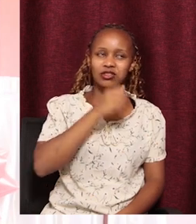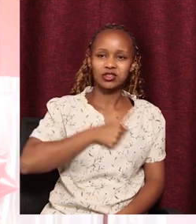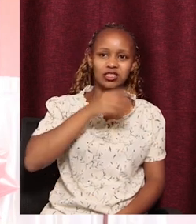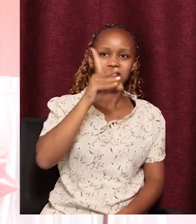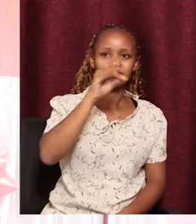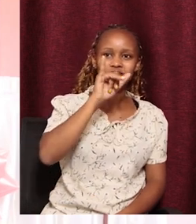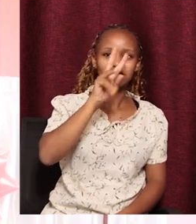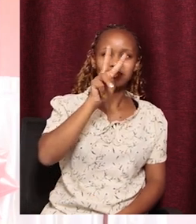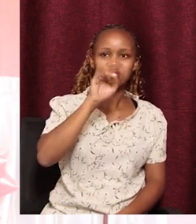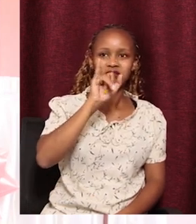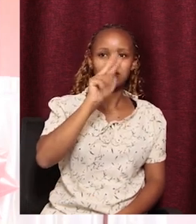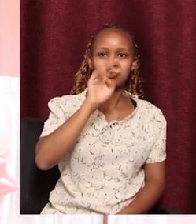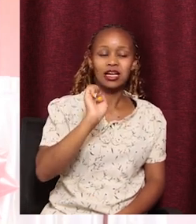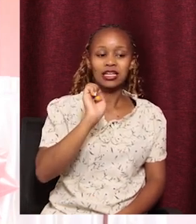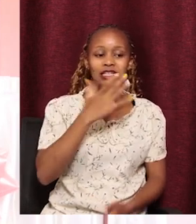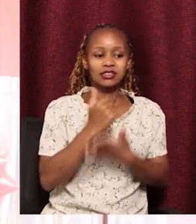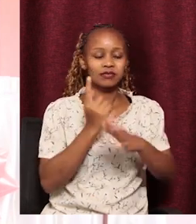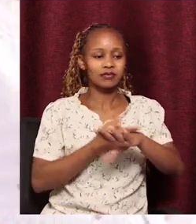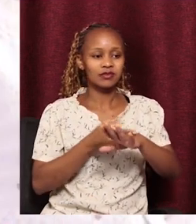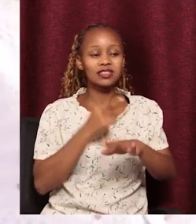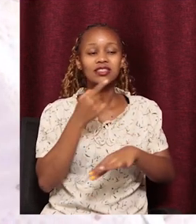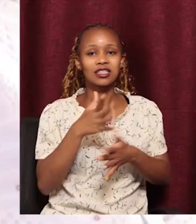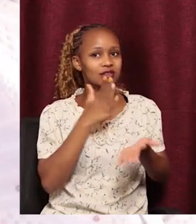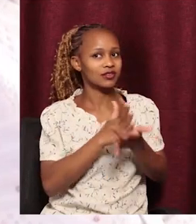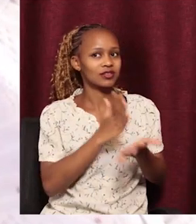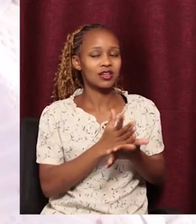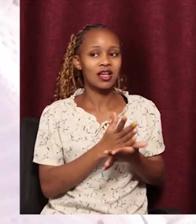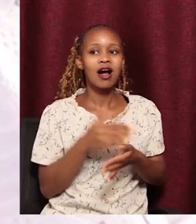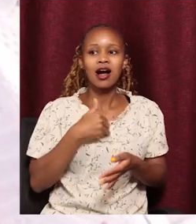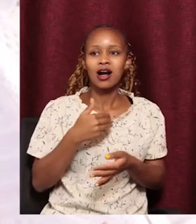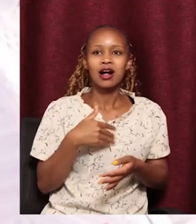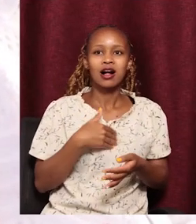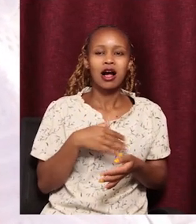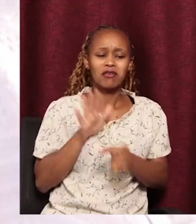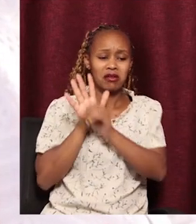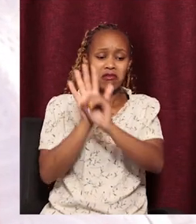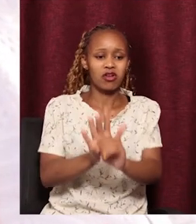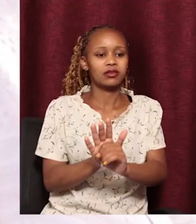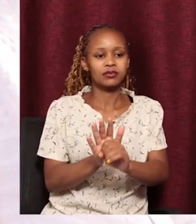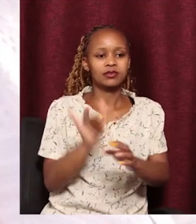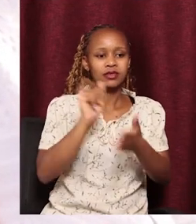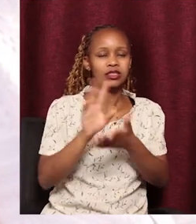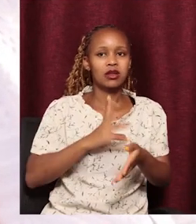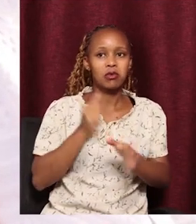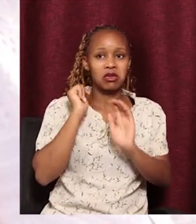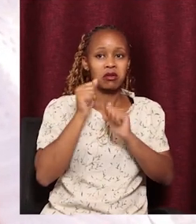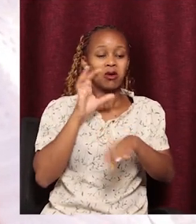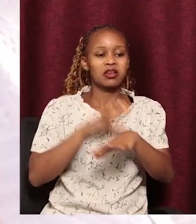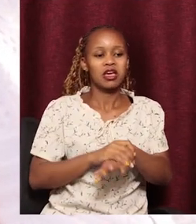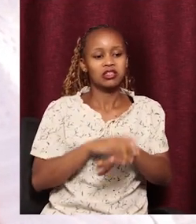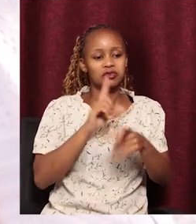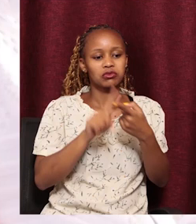at some point then they posited that it is true. There is a force that we are not able to